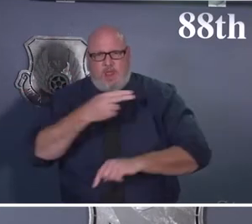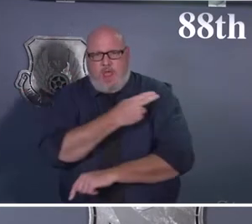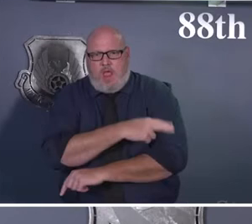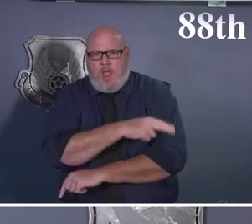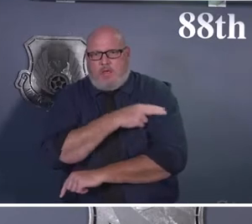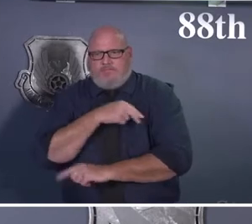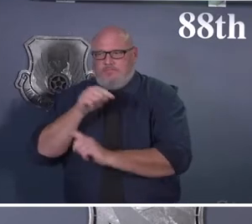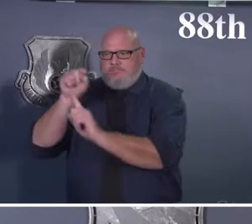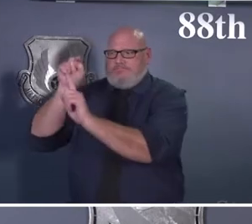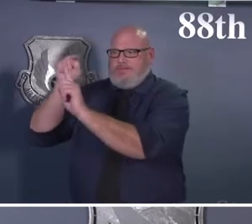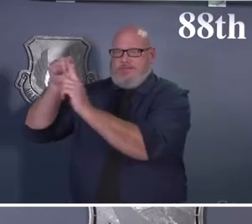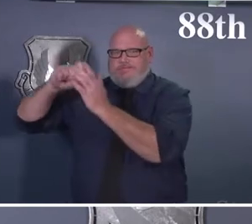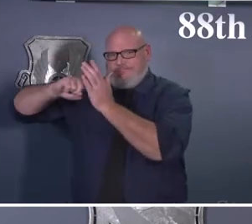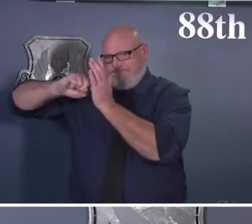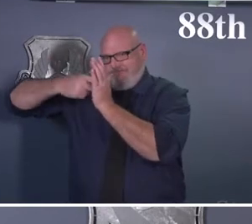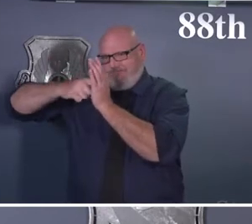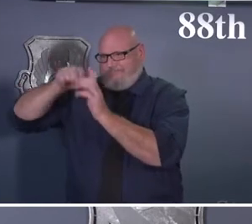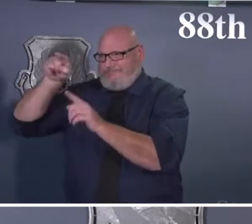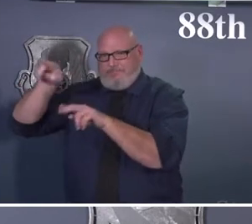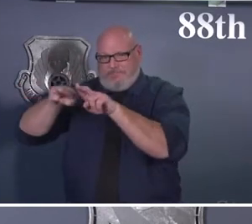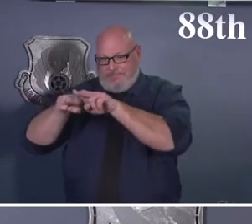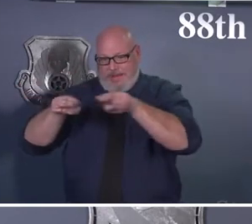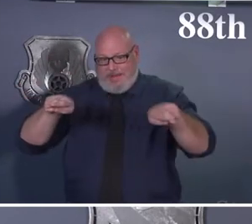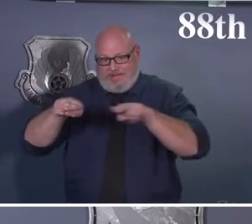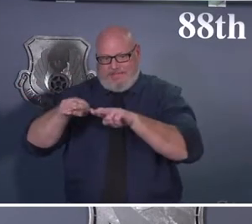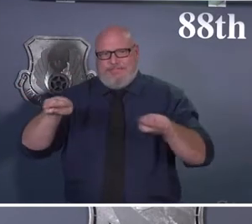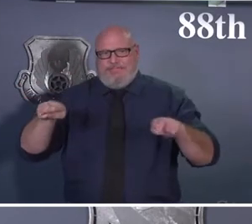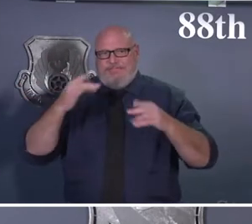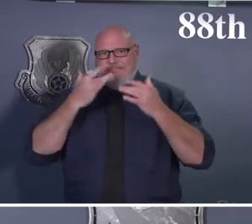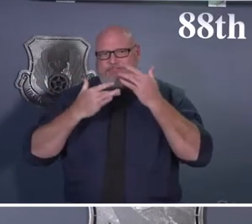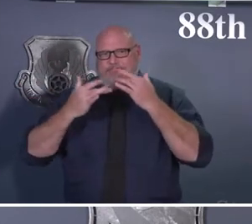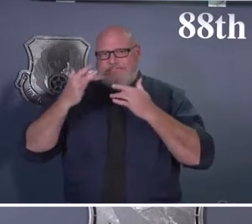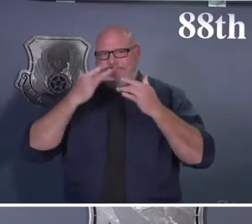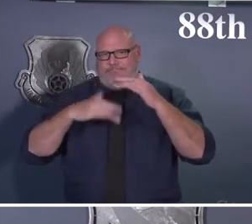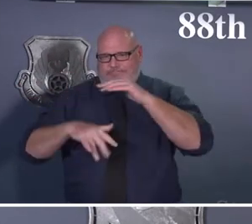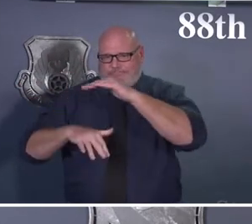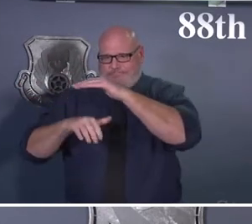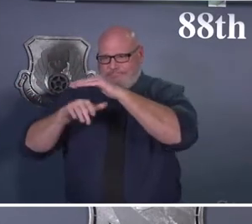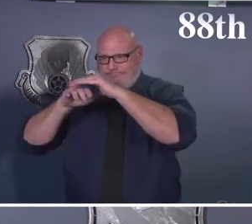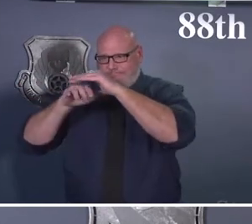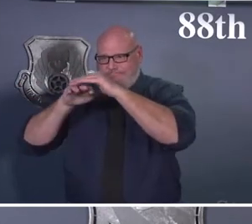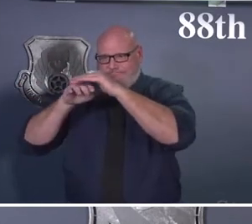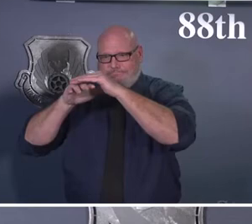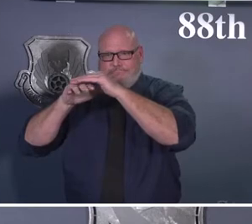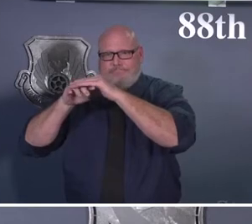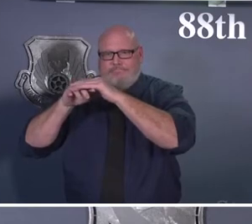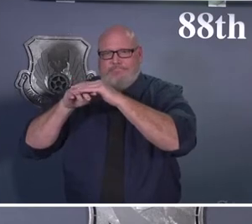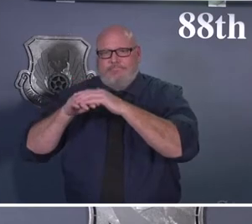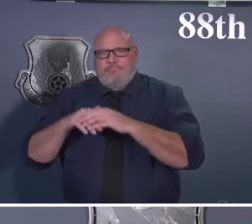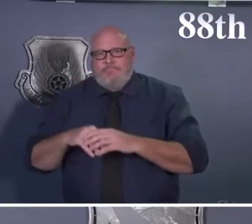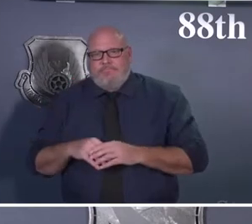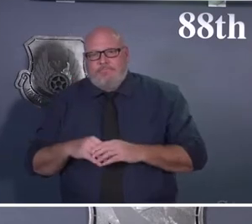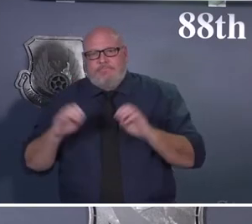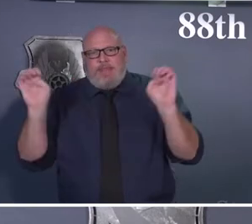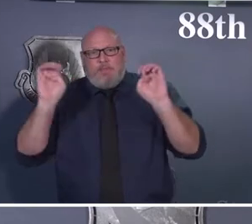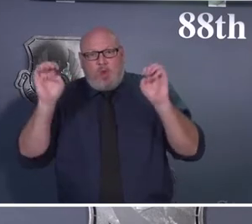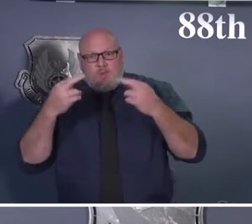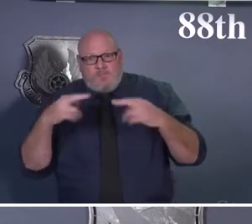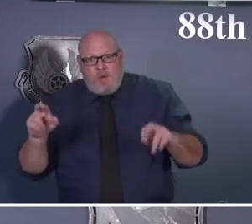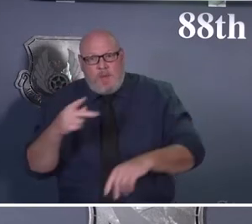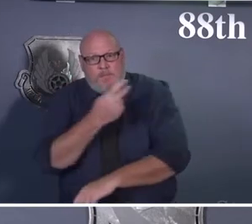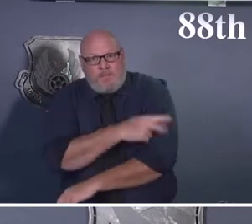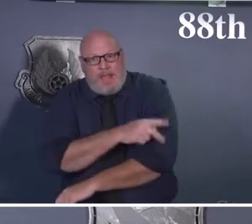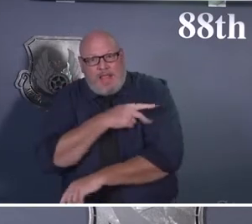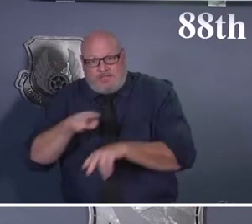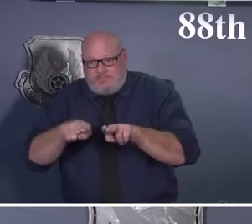stressed. We were seeing emergency rooms holding patients, you know, because they